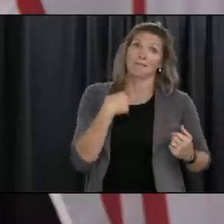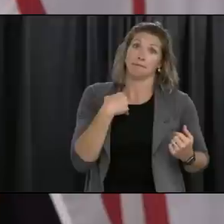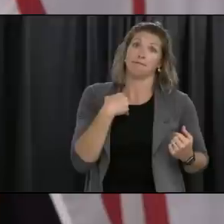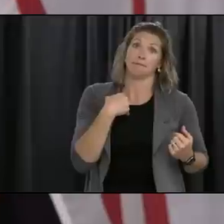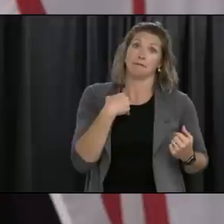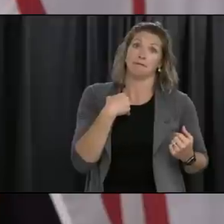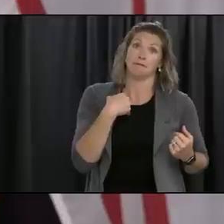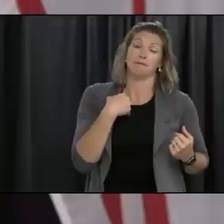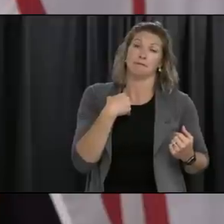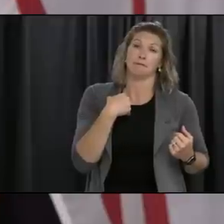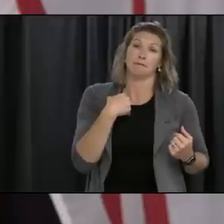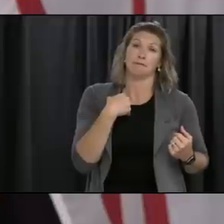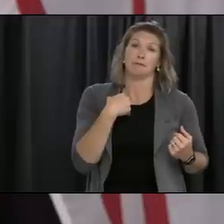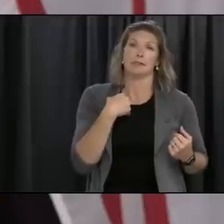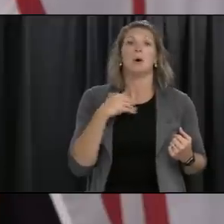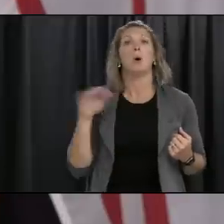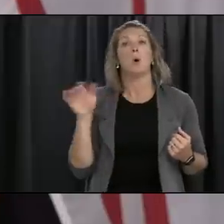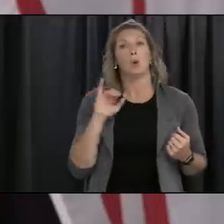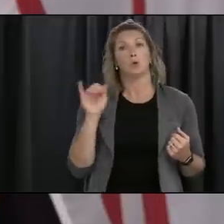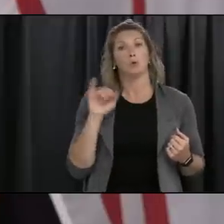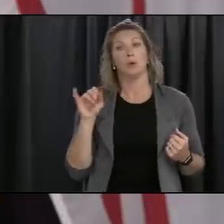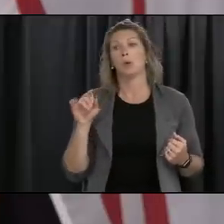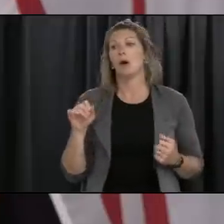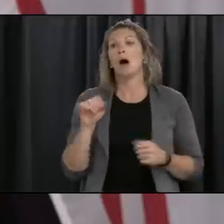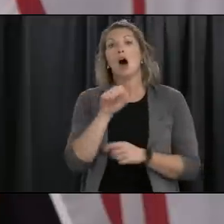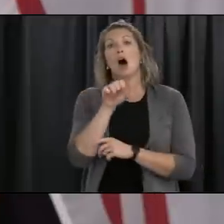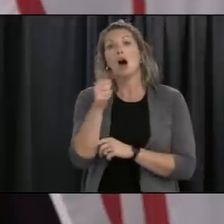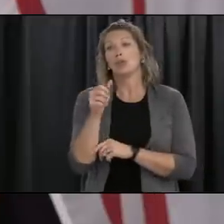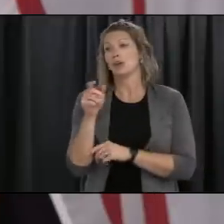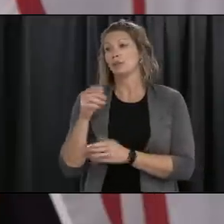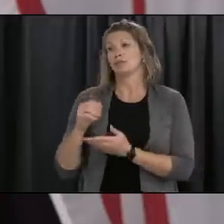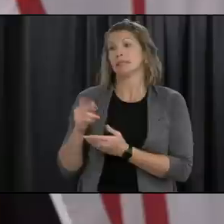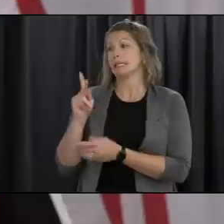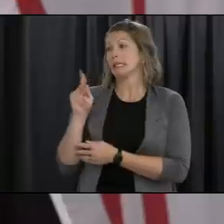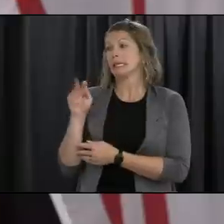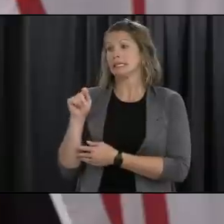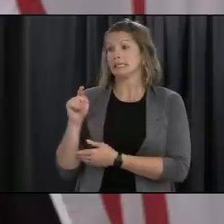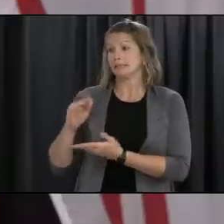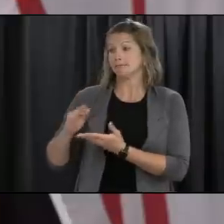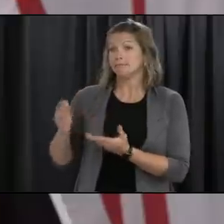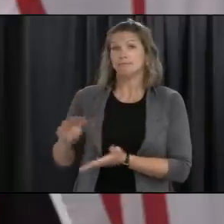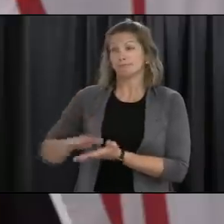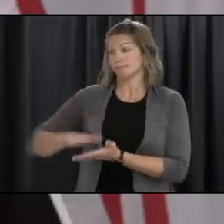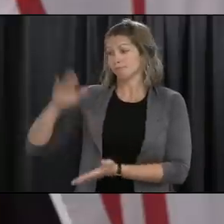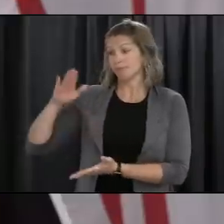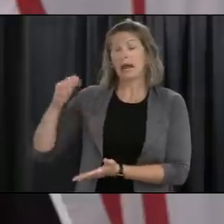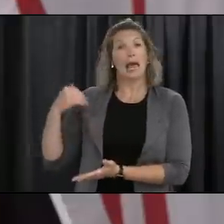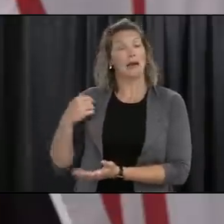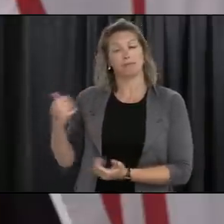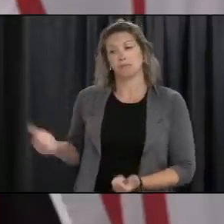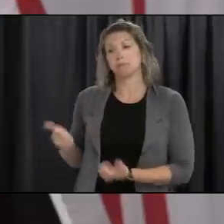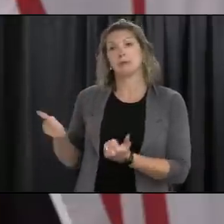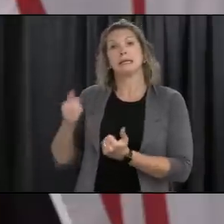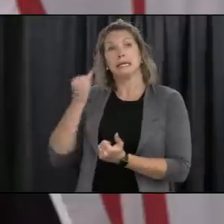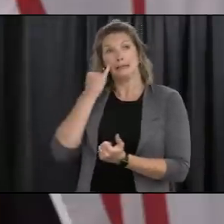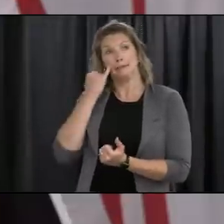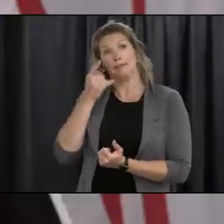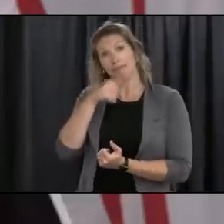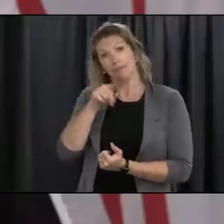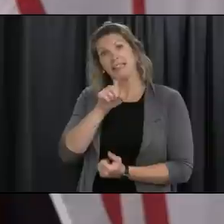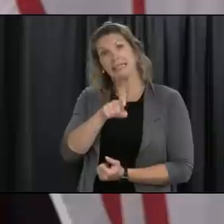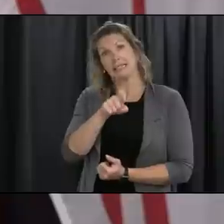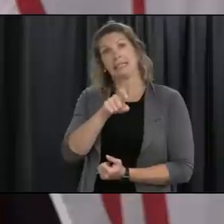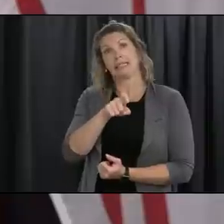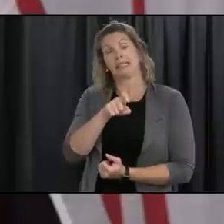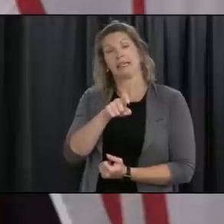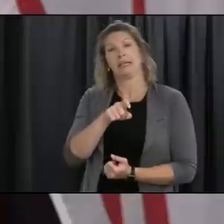with those and we also have access to other kits in terms of public health resources again the exact numbers